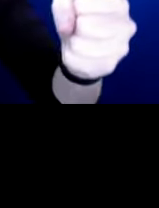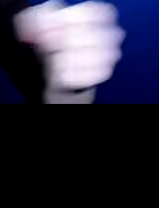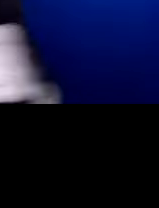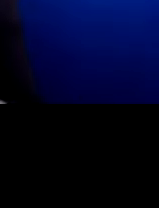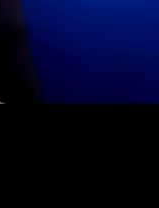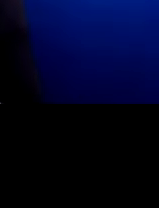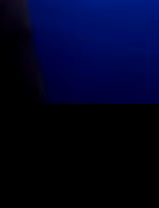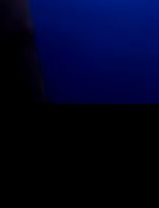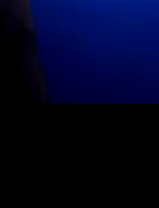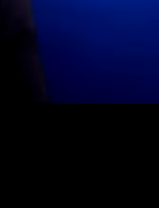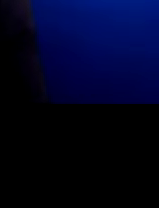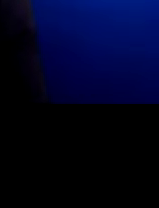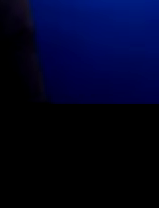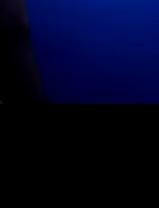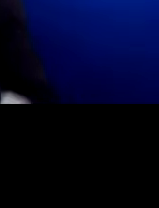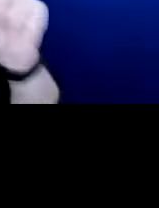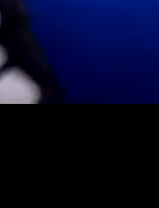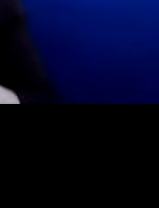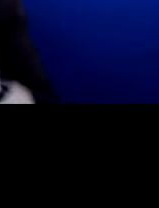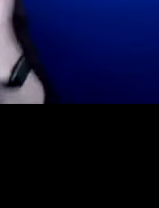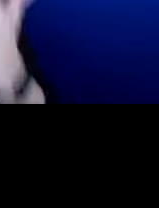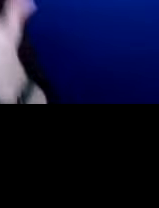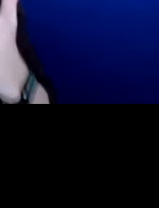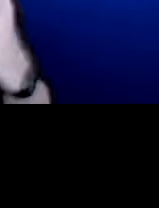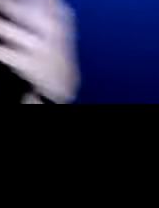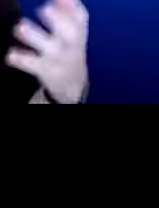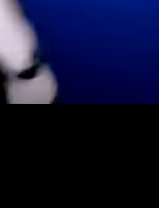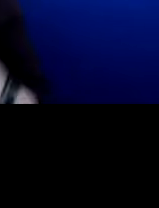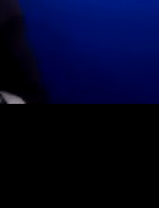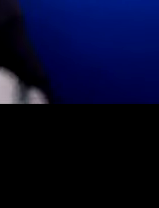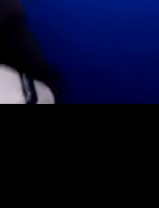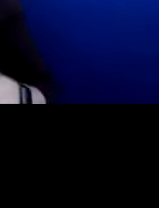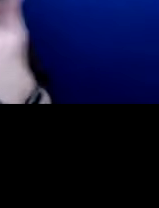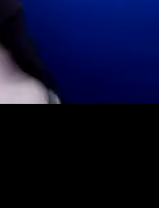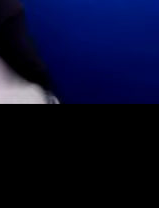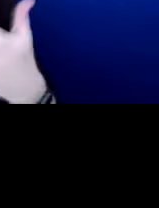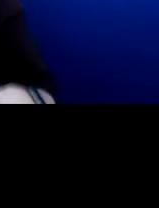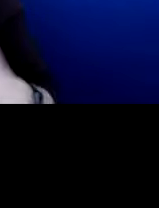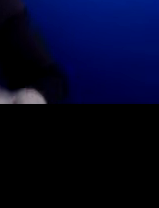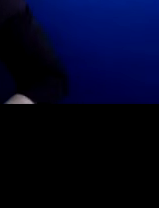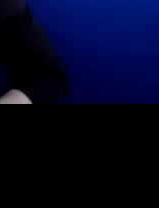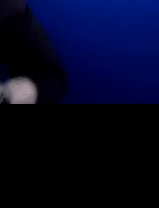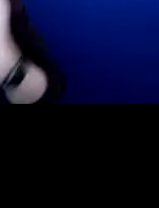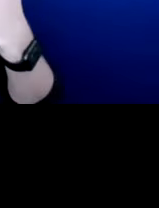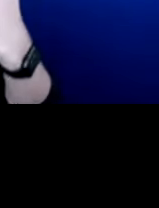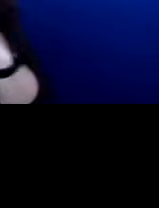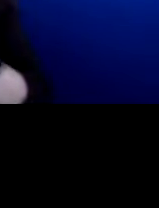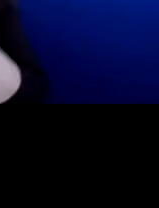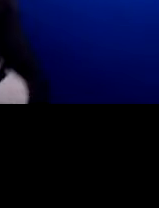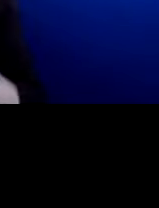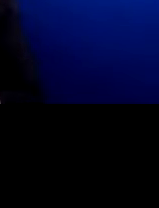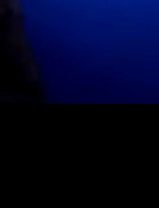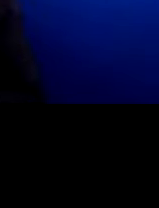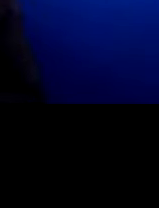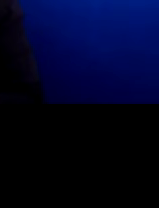Thank you so much, everyone, today for joining us for this really inspiring webinar. I hope you agree with me that we